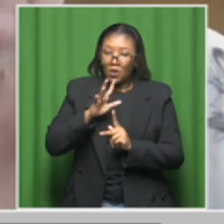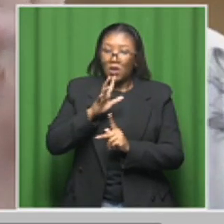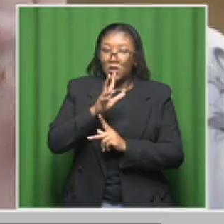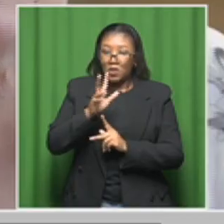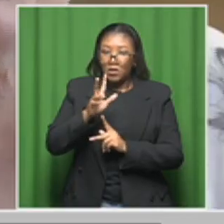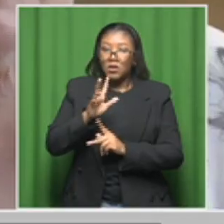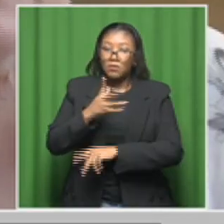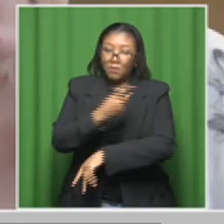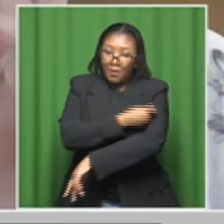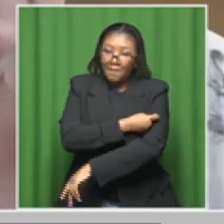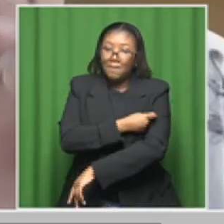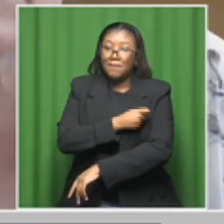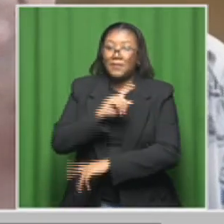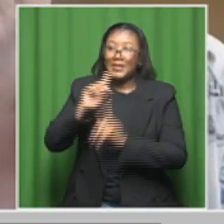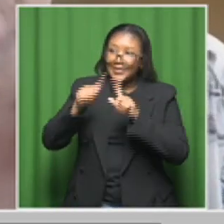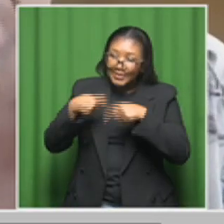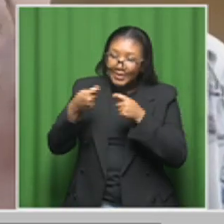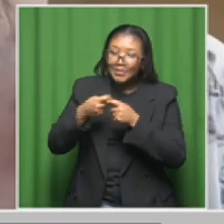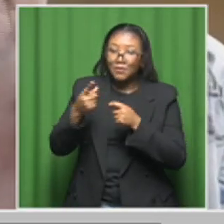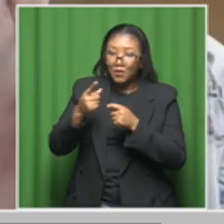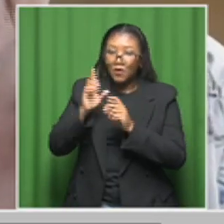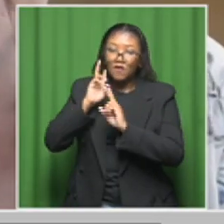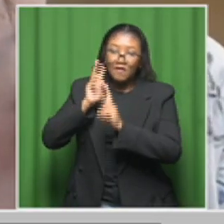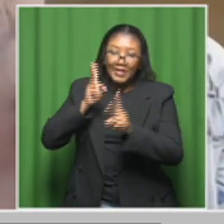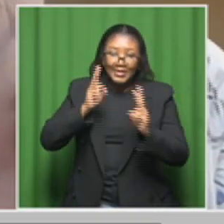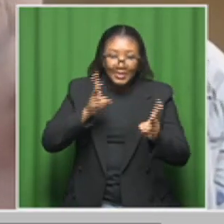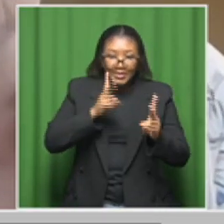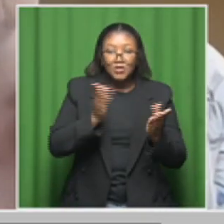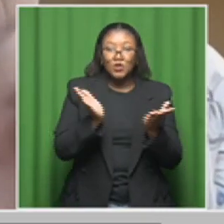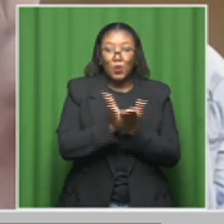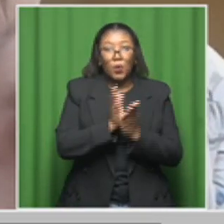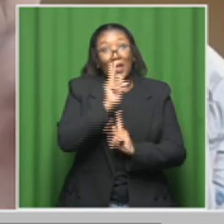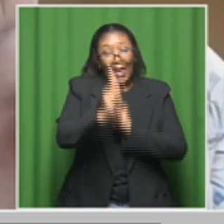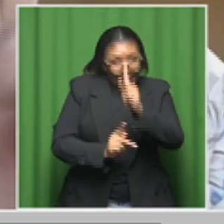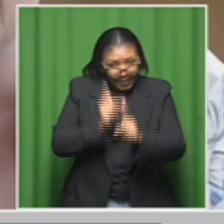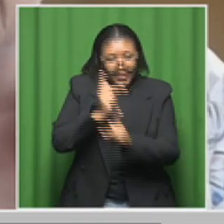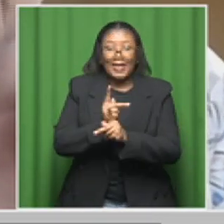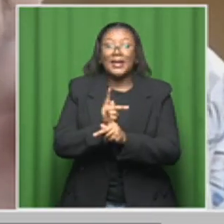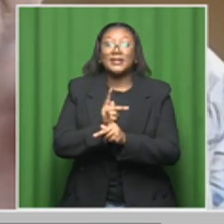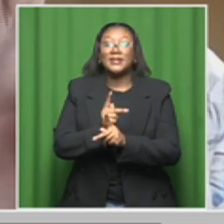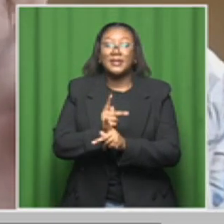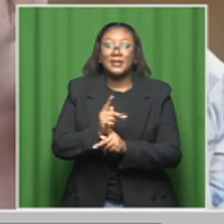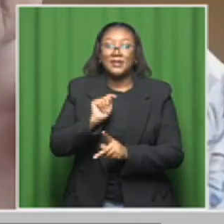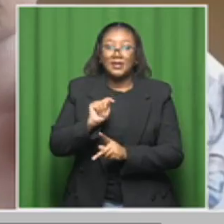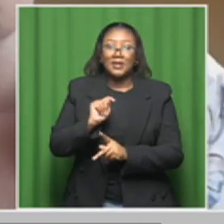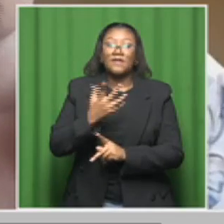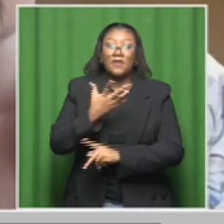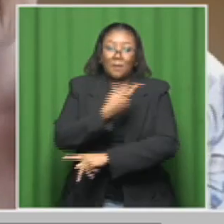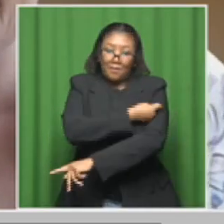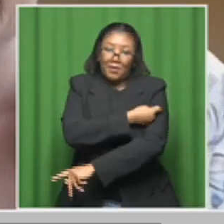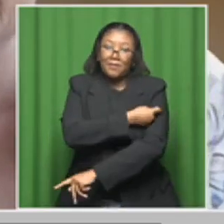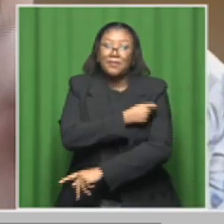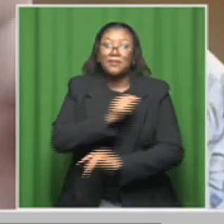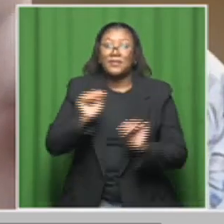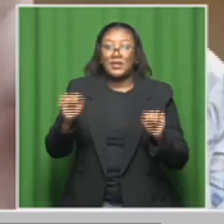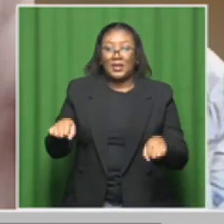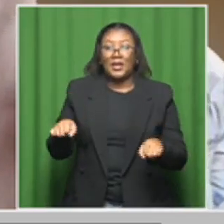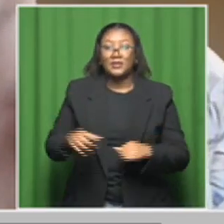nurse teams, vaccination teams will be coming to our public sector schools again.